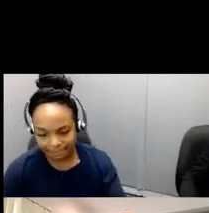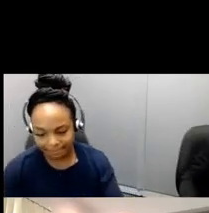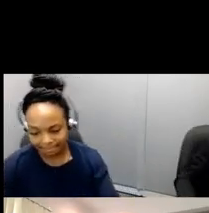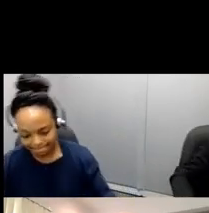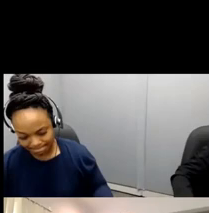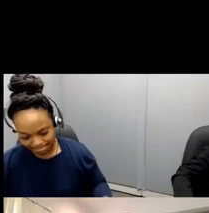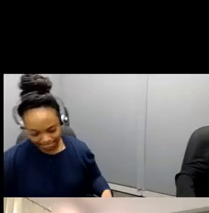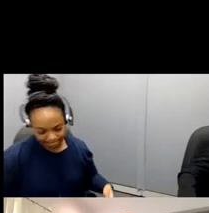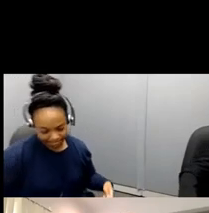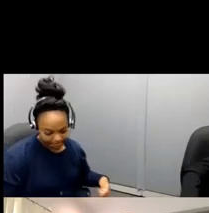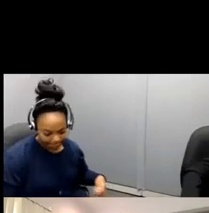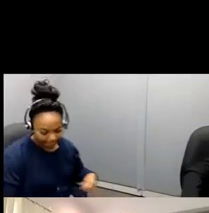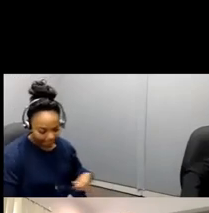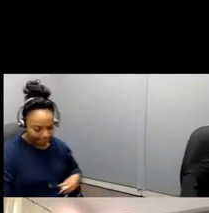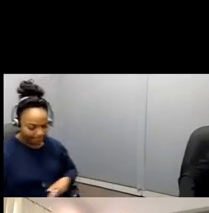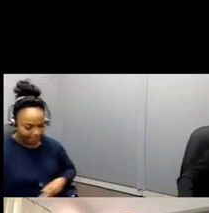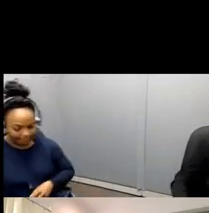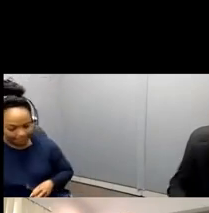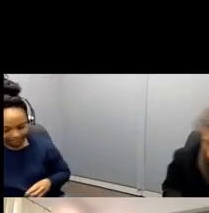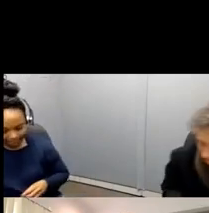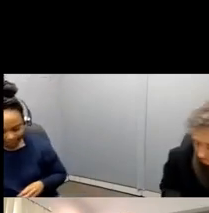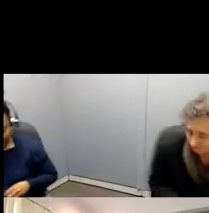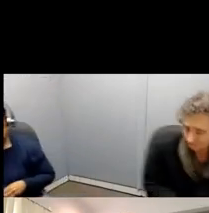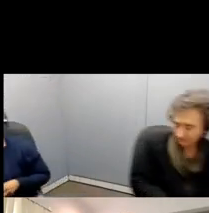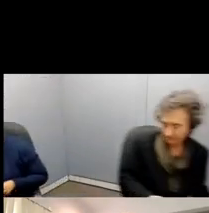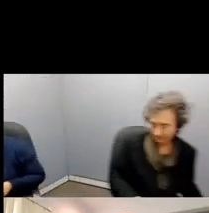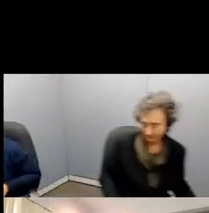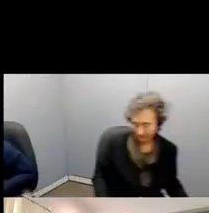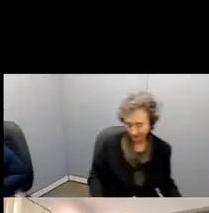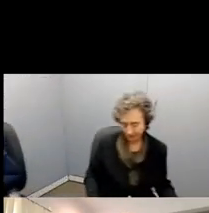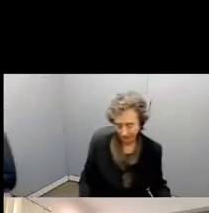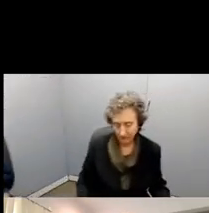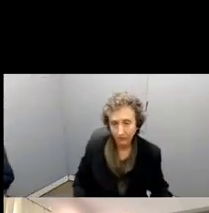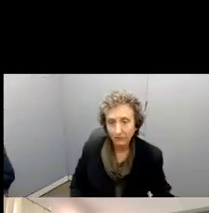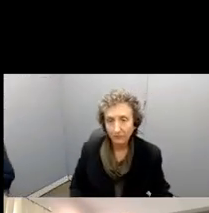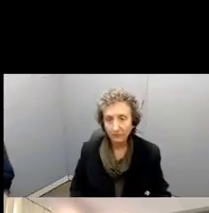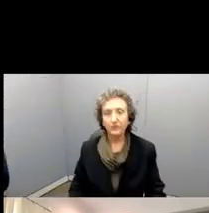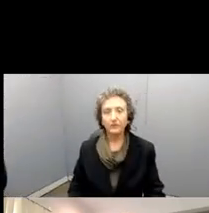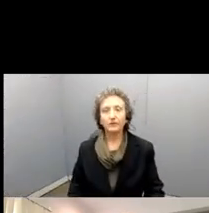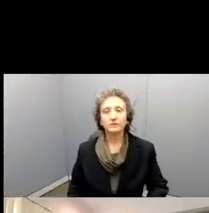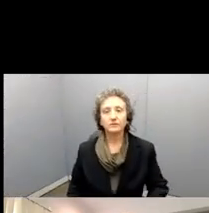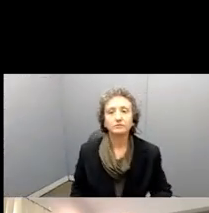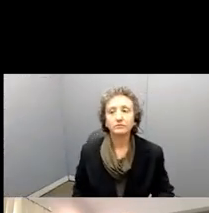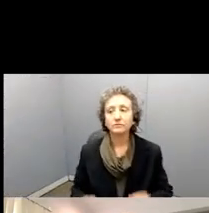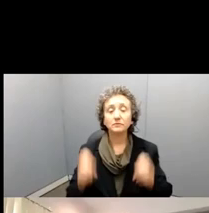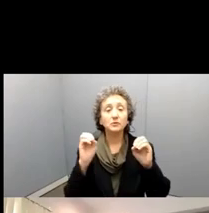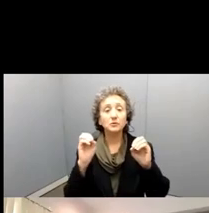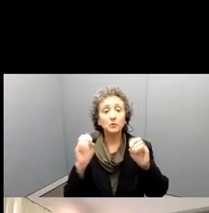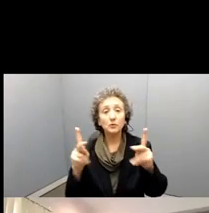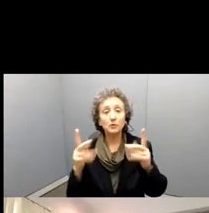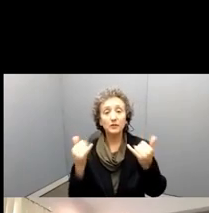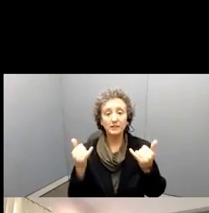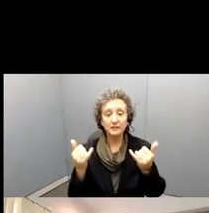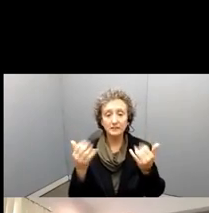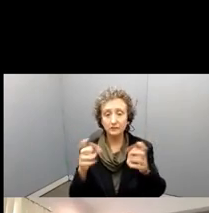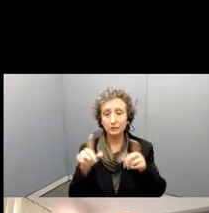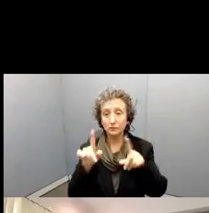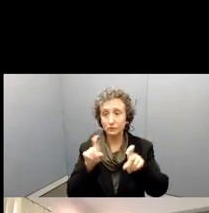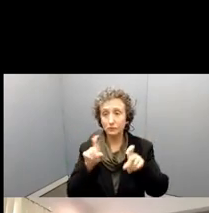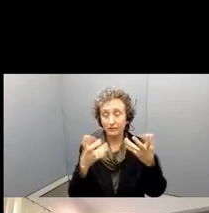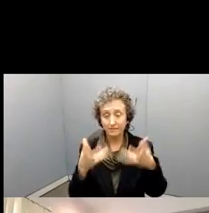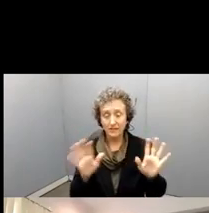Okay. As we've had that moment, let's see what are we getting as the results.